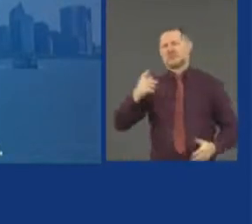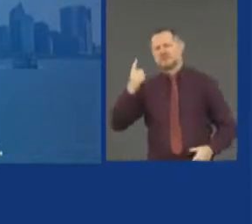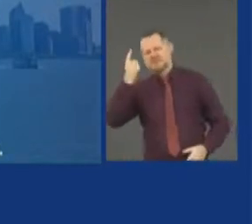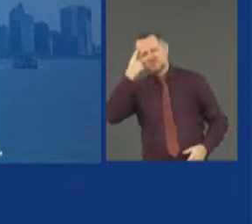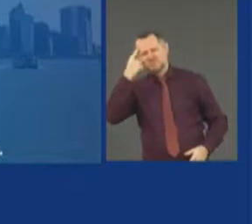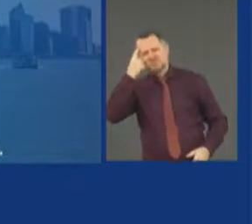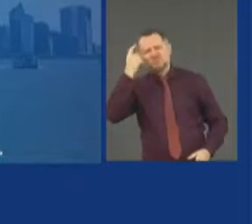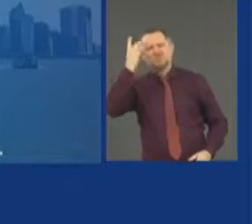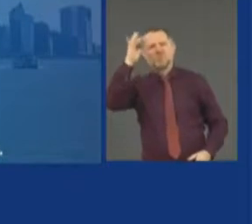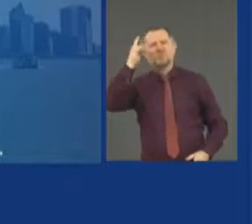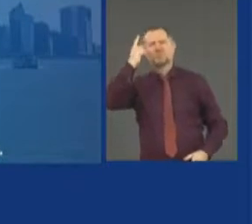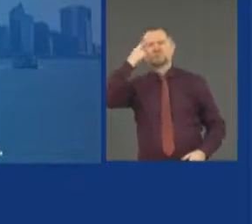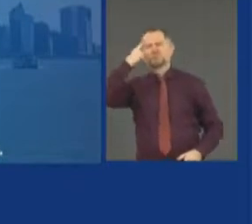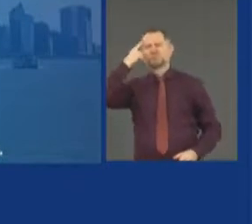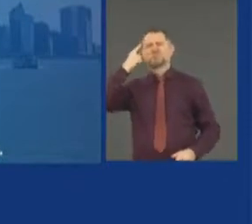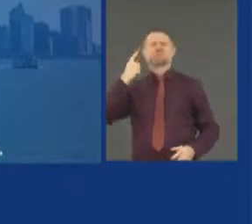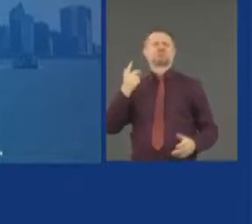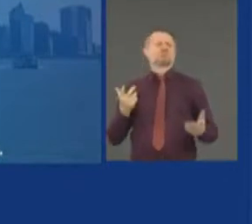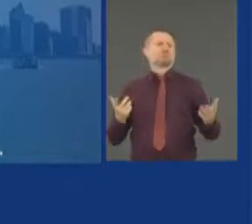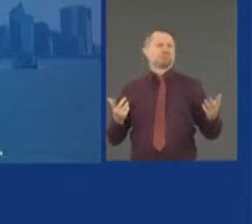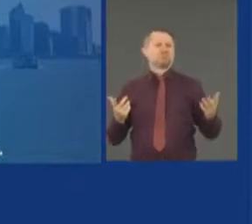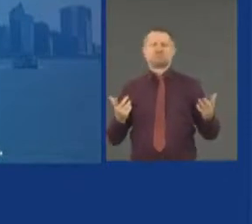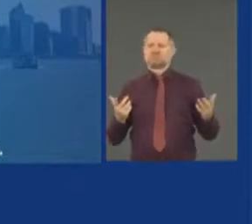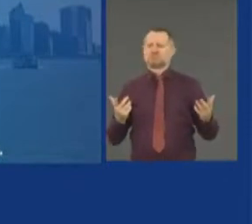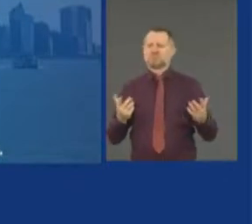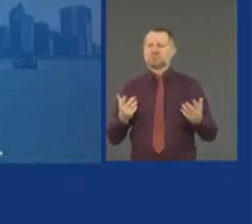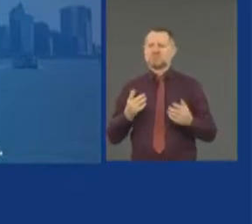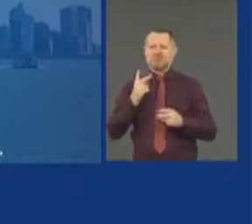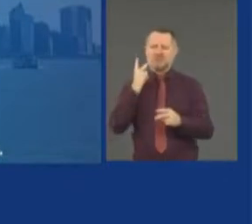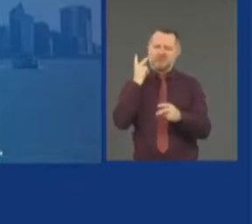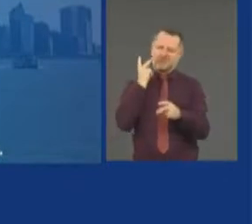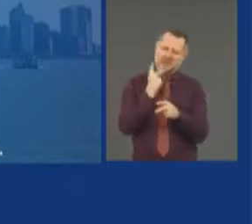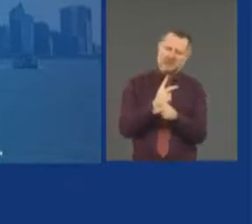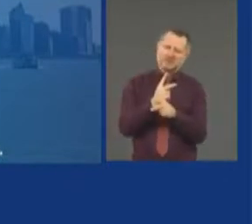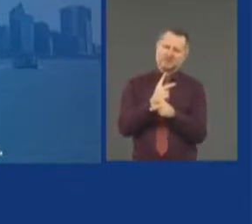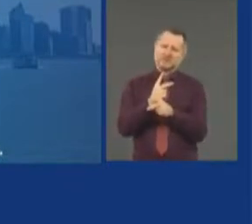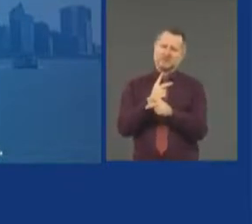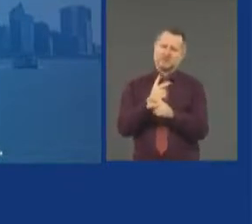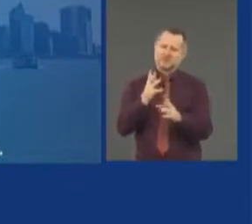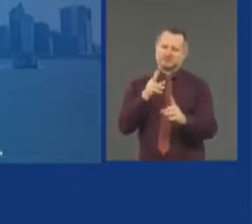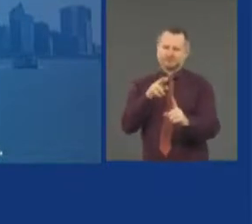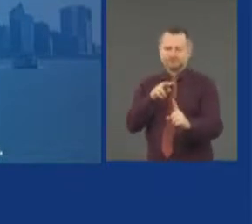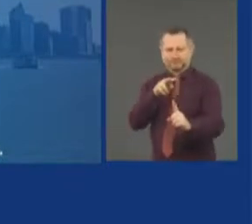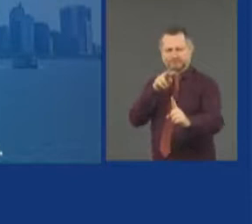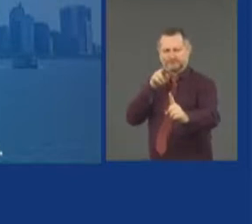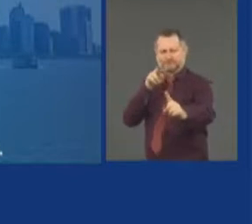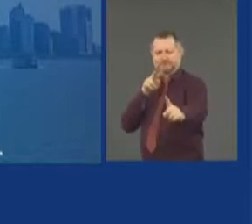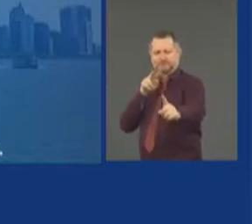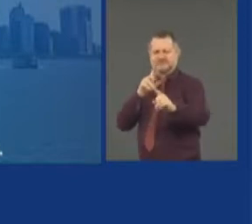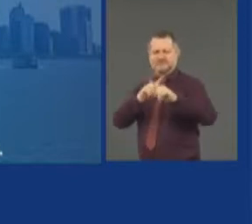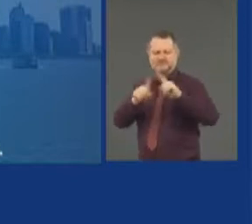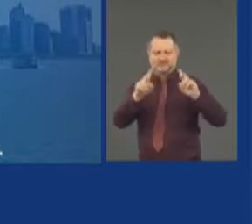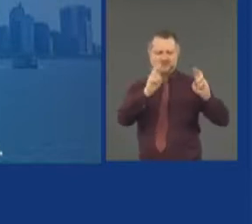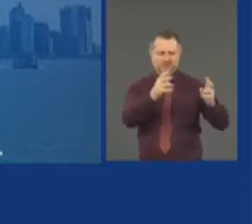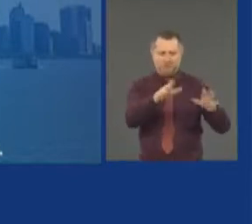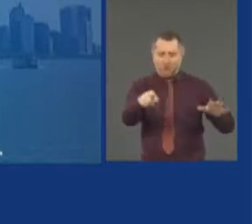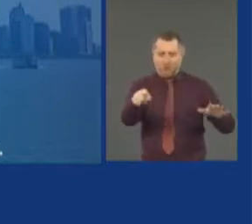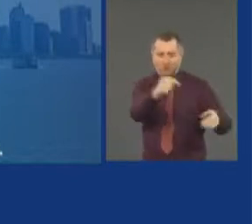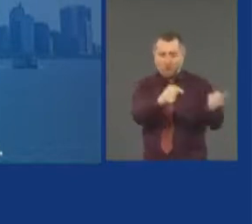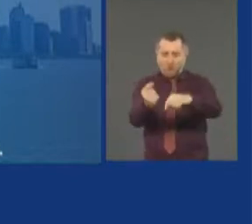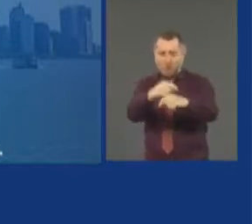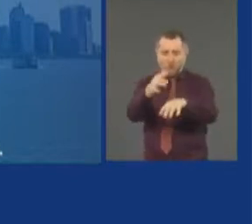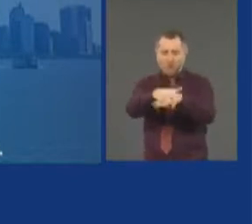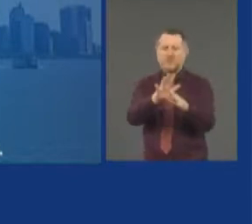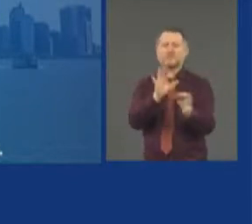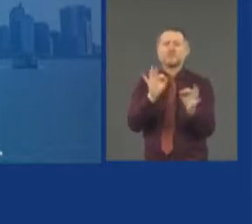Smart. Keep your perspective. Separate the issues. Deal with the facts. Let's deal with facts.